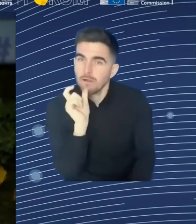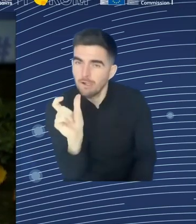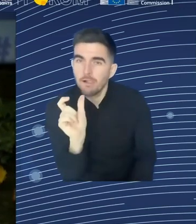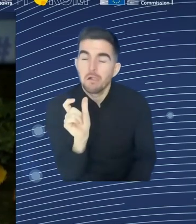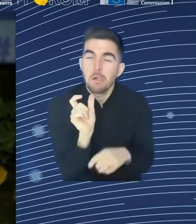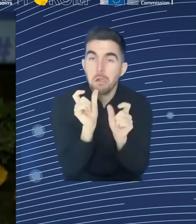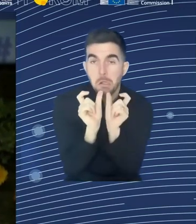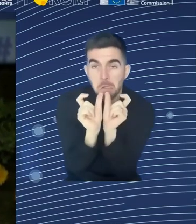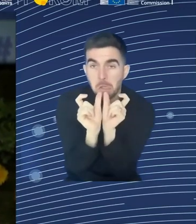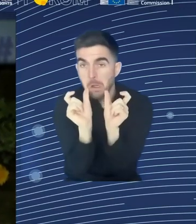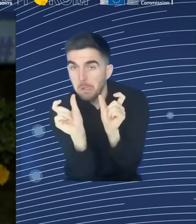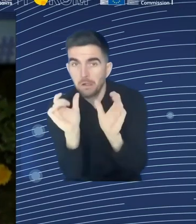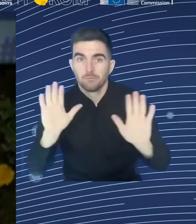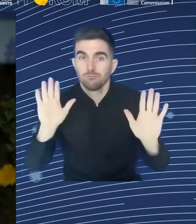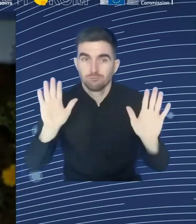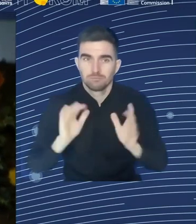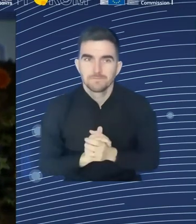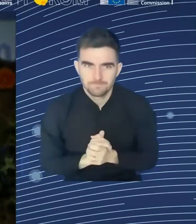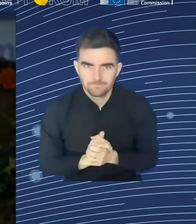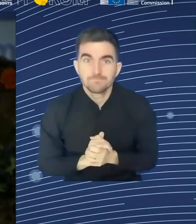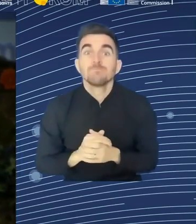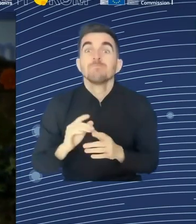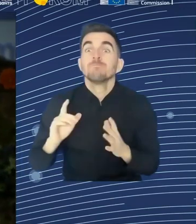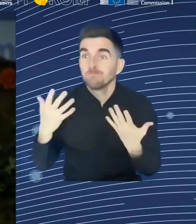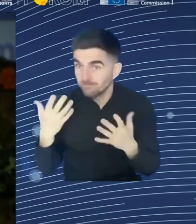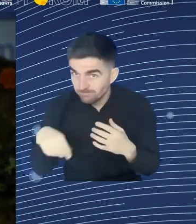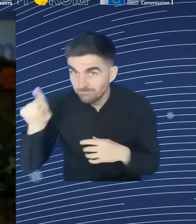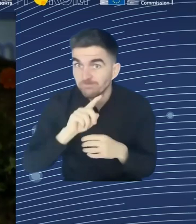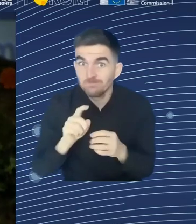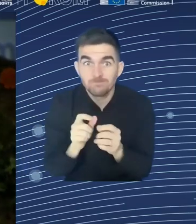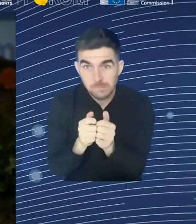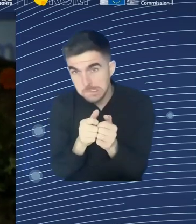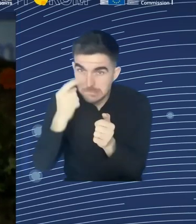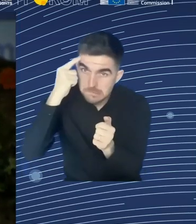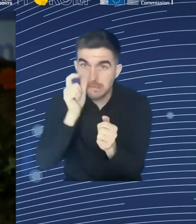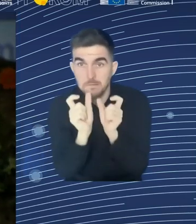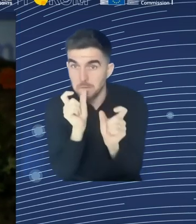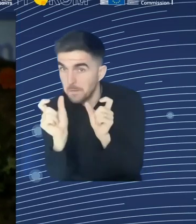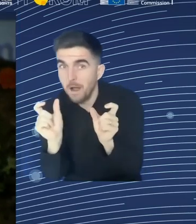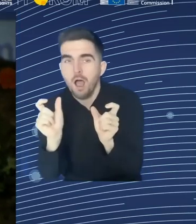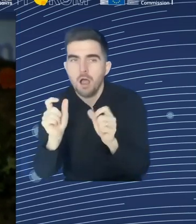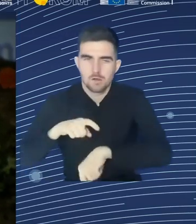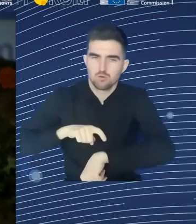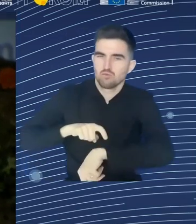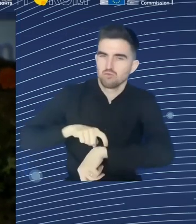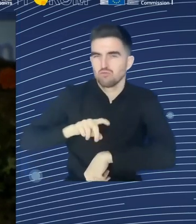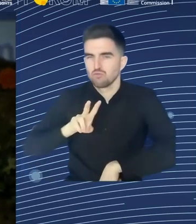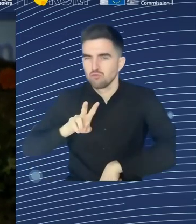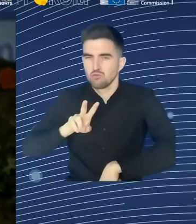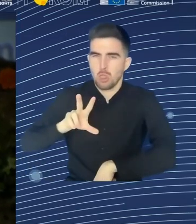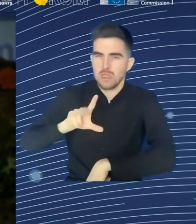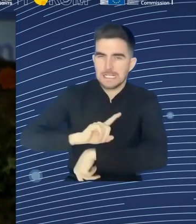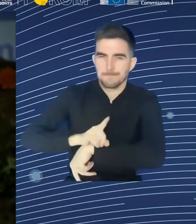set the scene. And in the context of the European Year of Skills, the findings of the report are